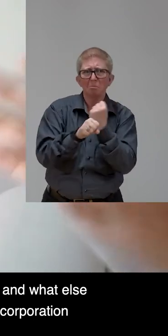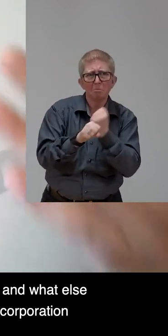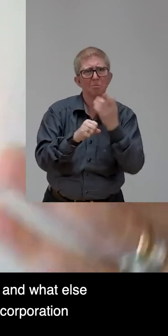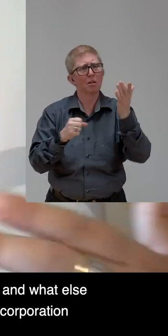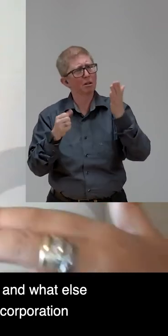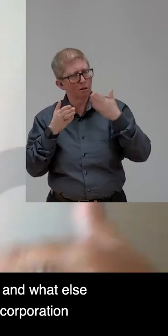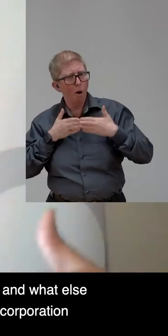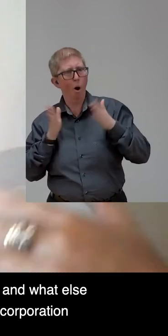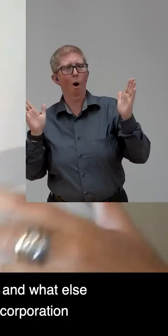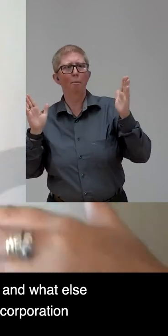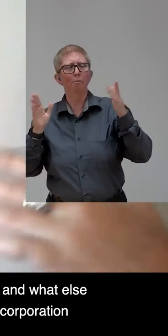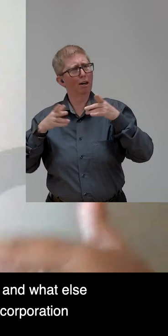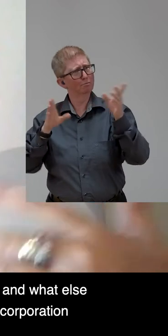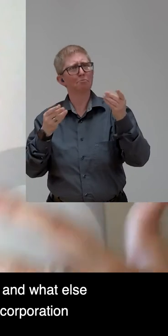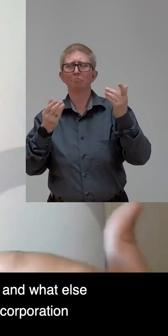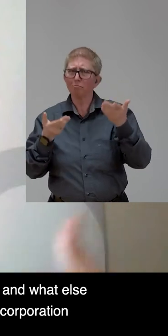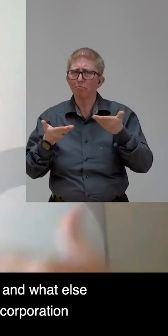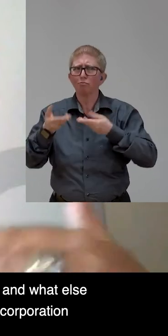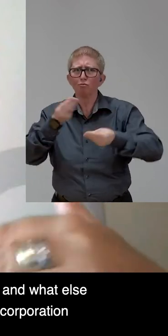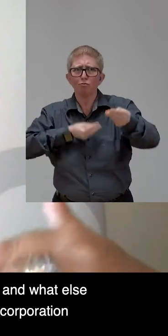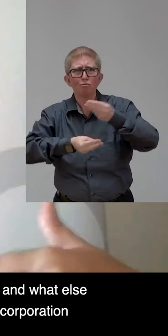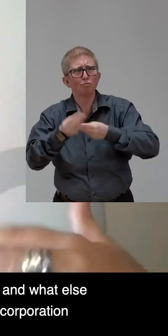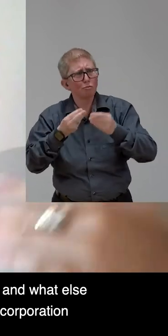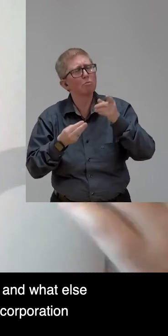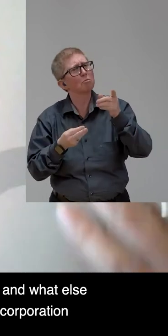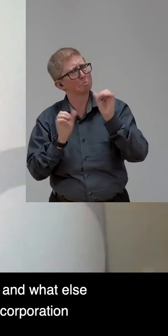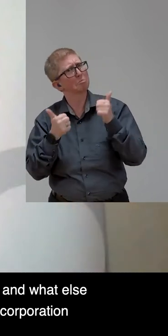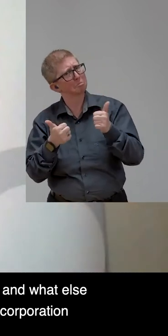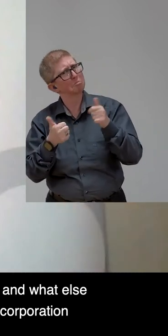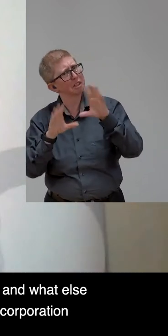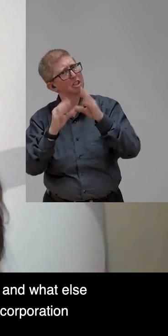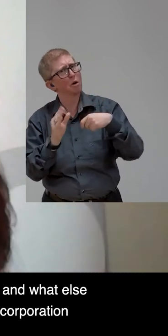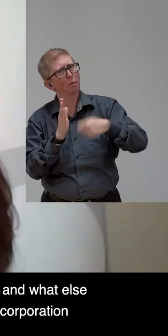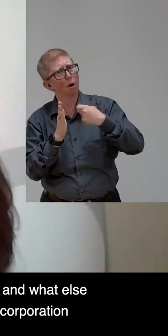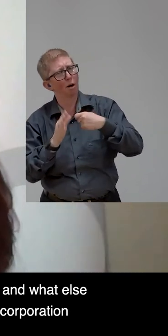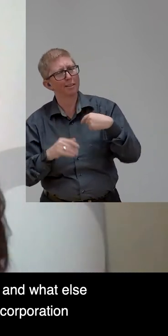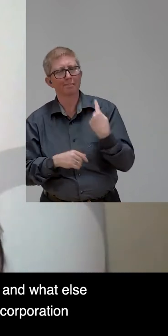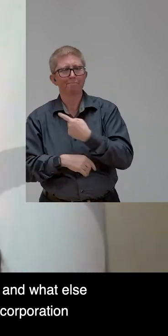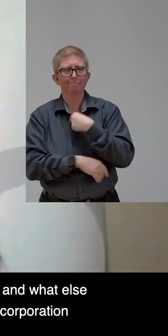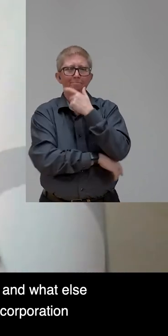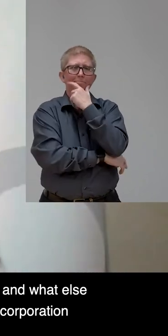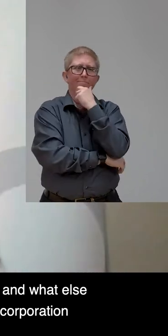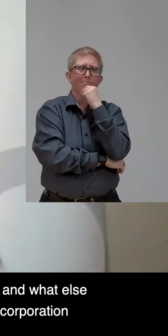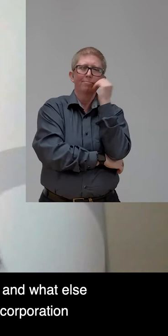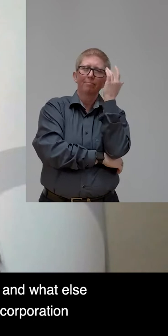thinking how, what else can be done.